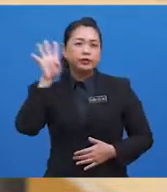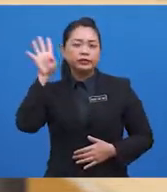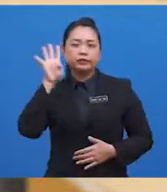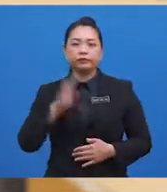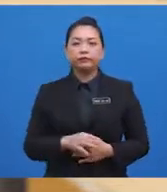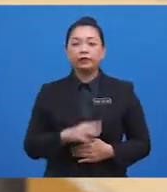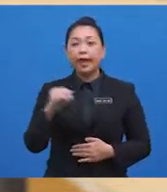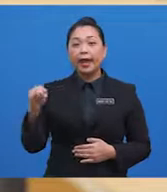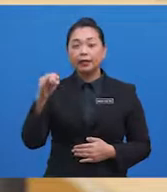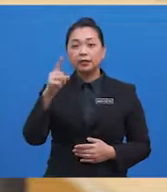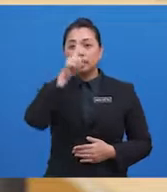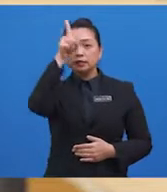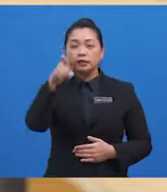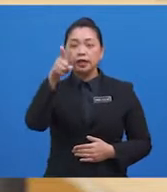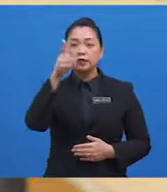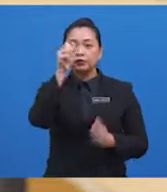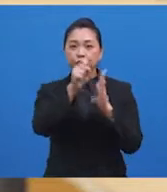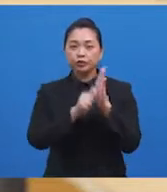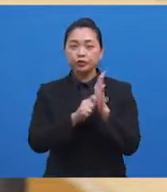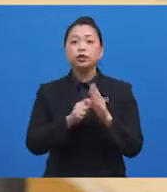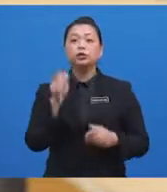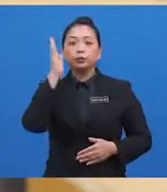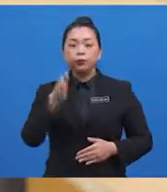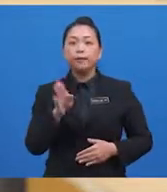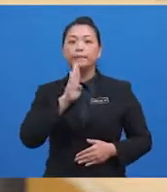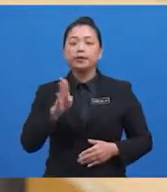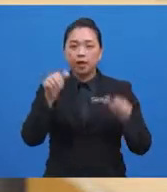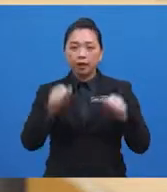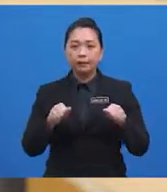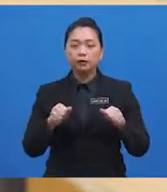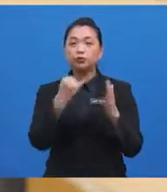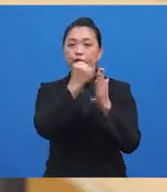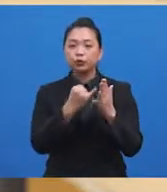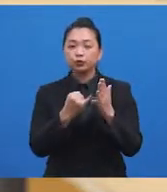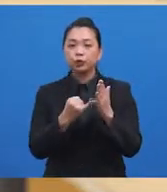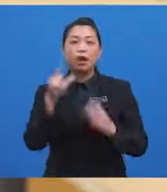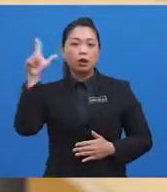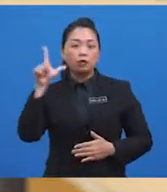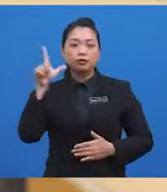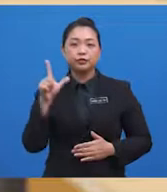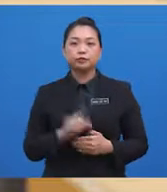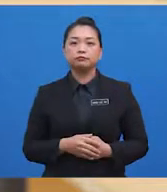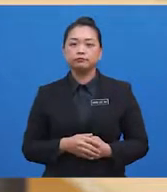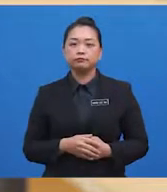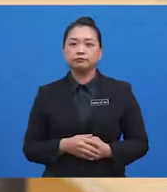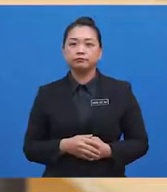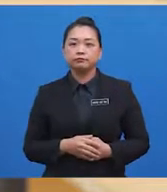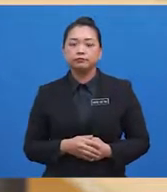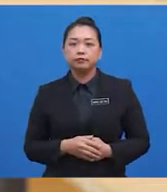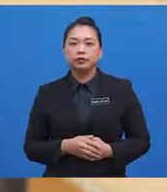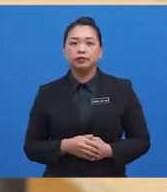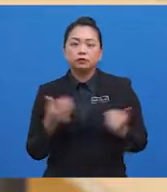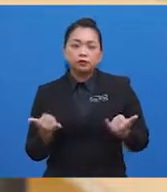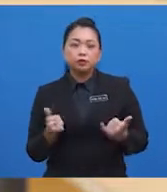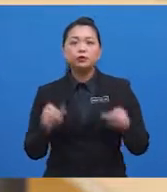intelligent predicting, you will be able to draw a logical conclusion of what the text is all about. Now,